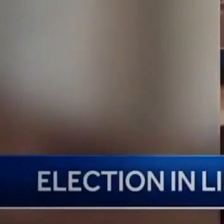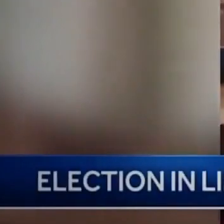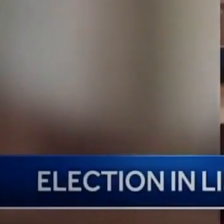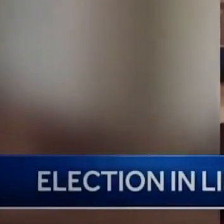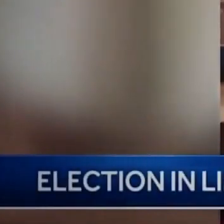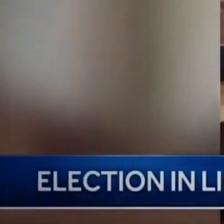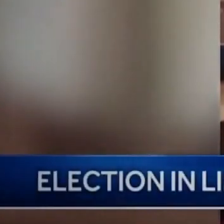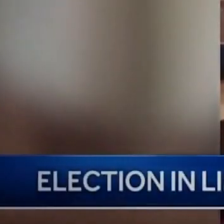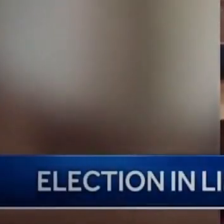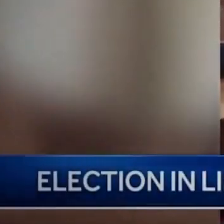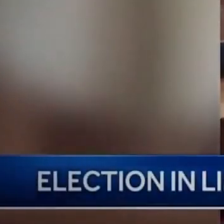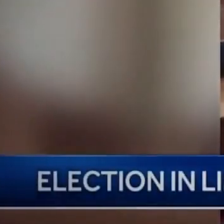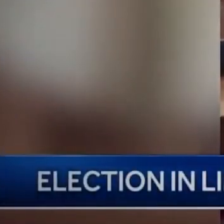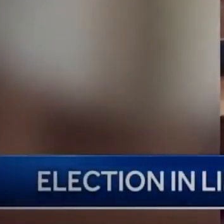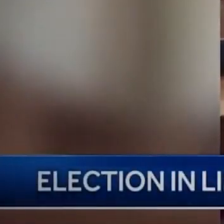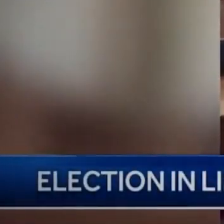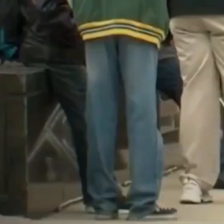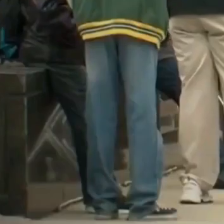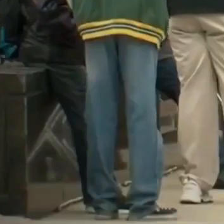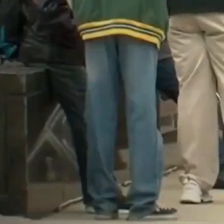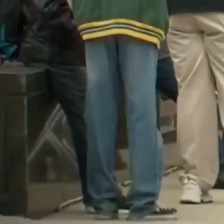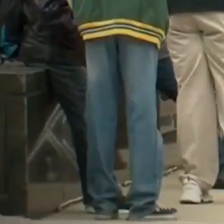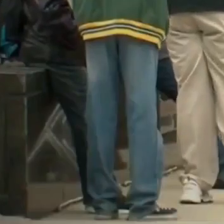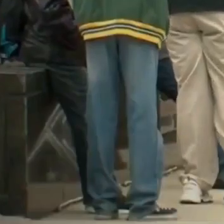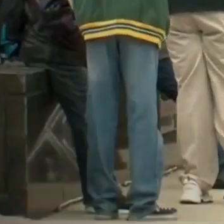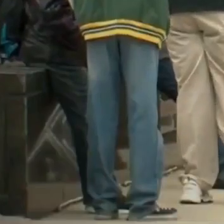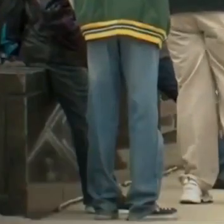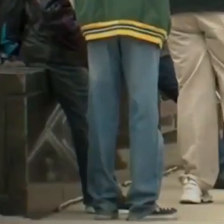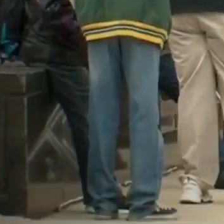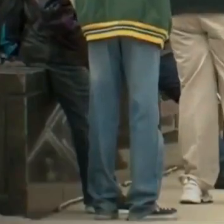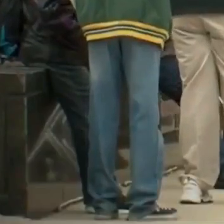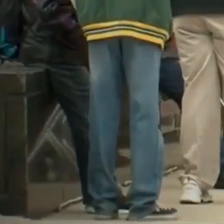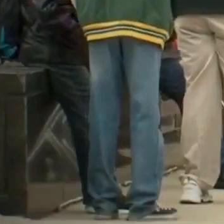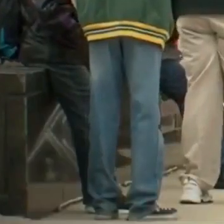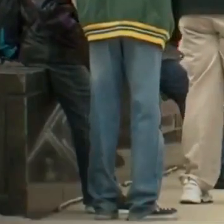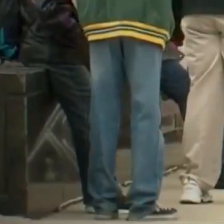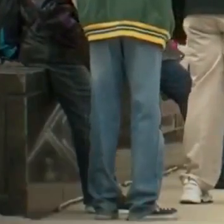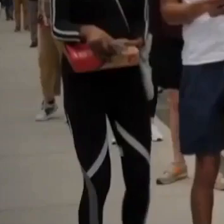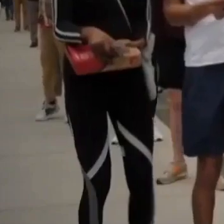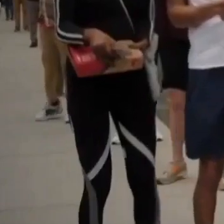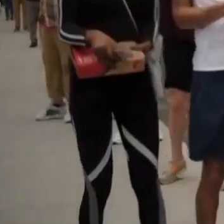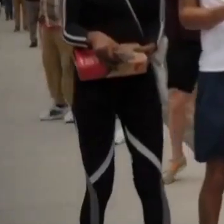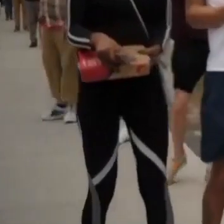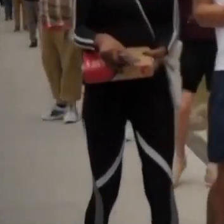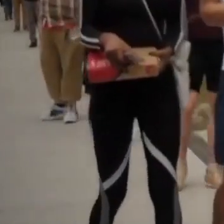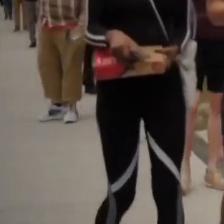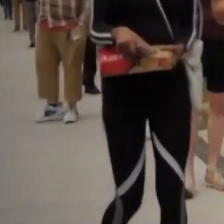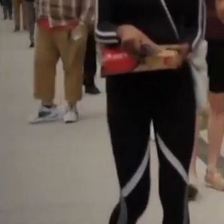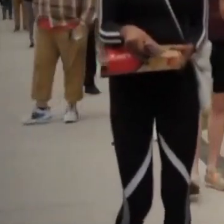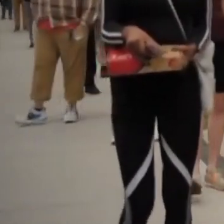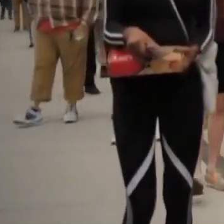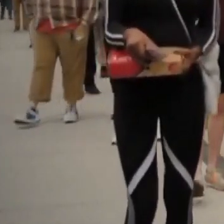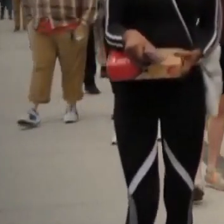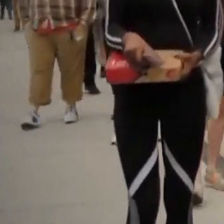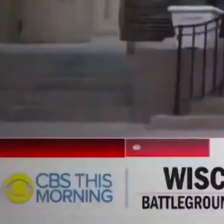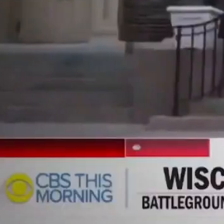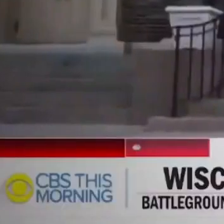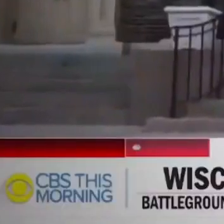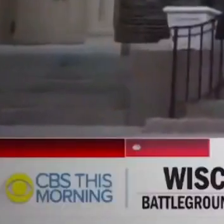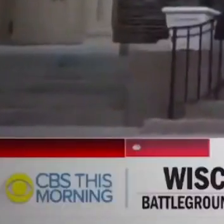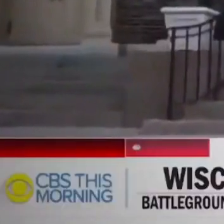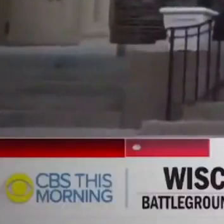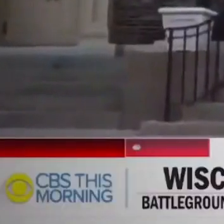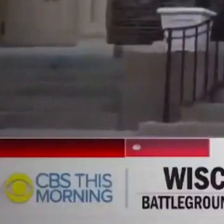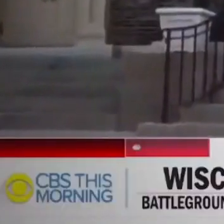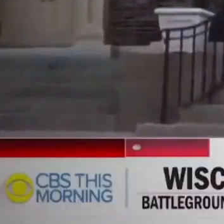today knowing the end result. Republican leaders quickly decided they wouldn't take up the governor's request, arguing the election should